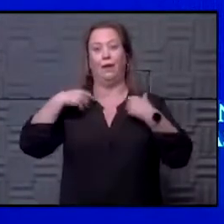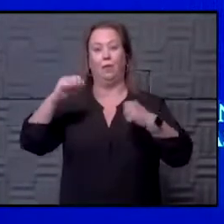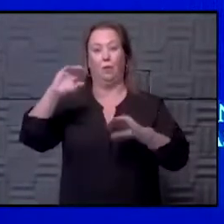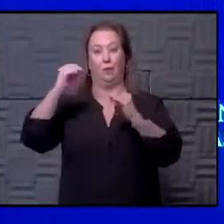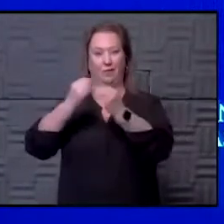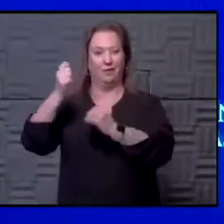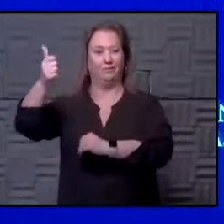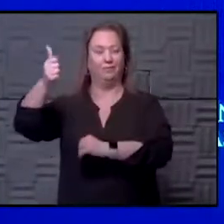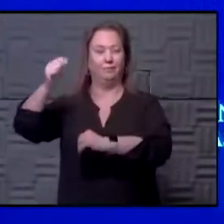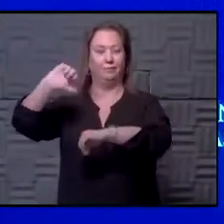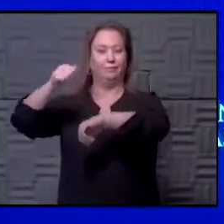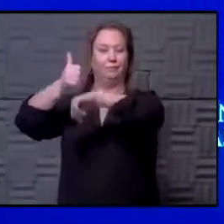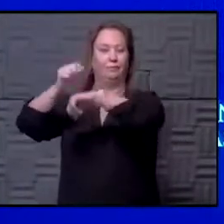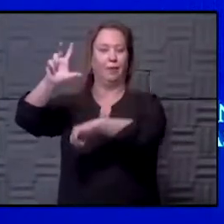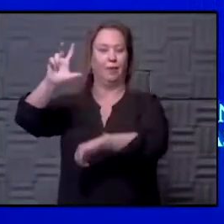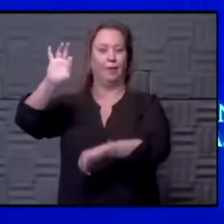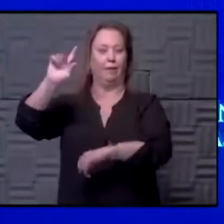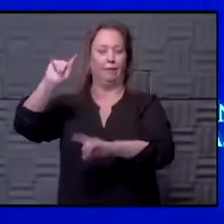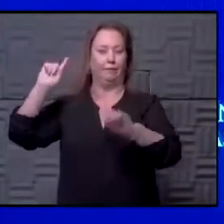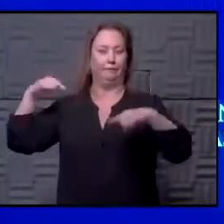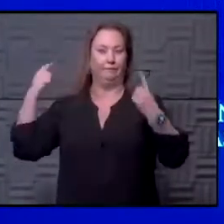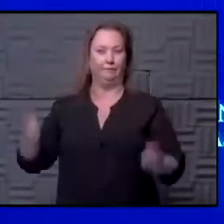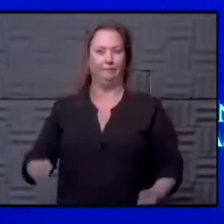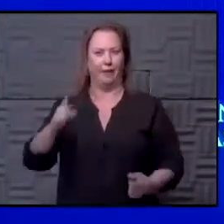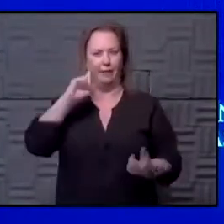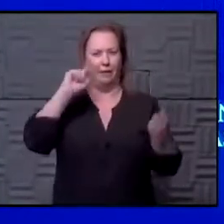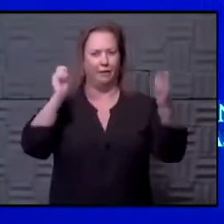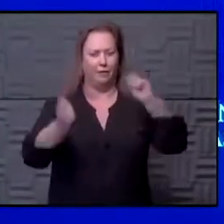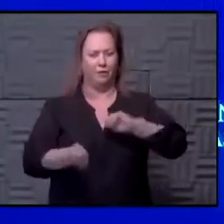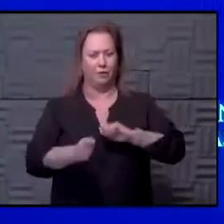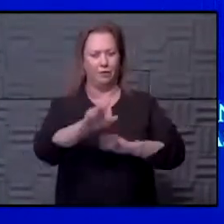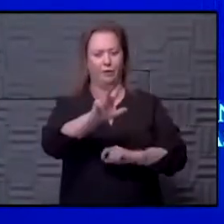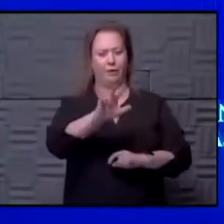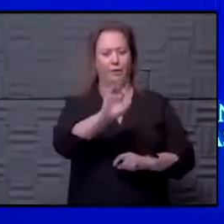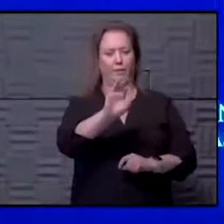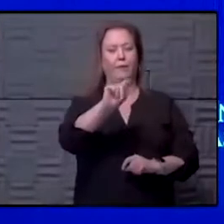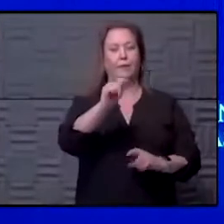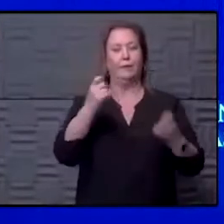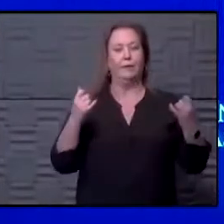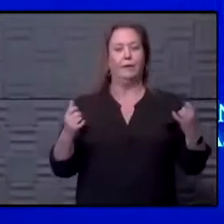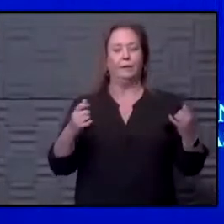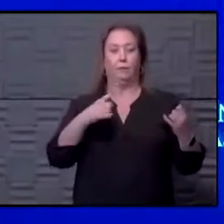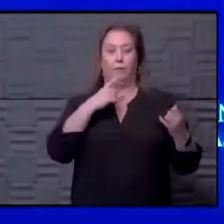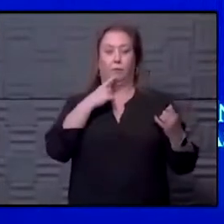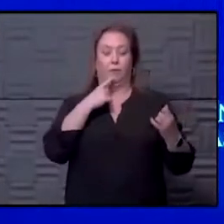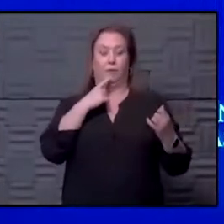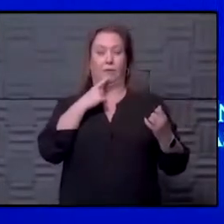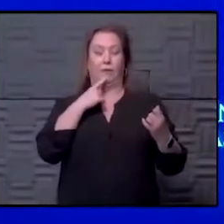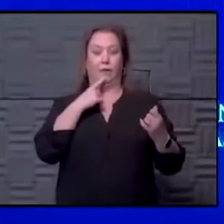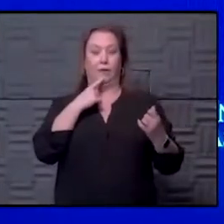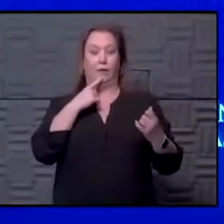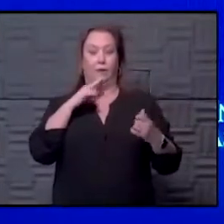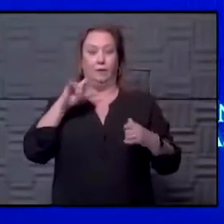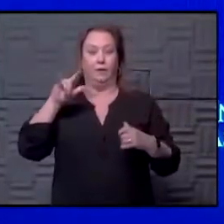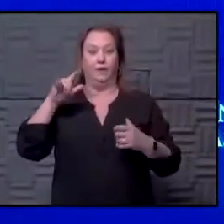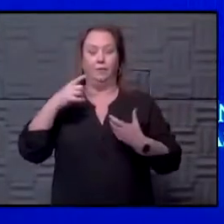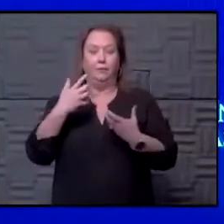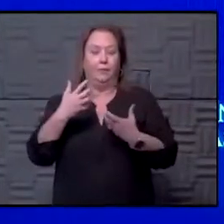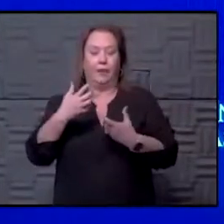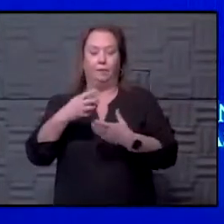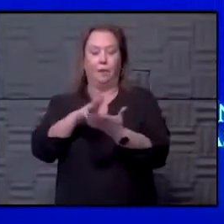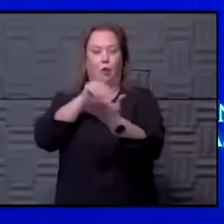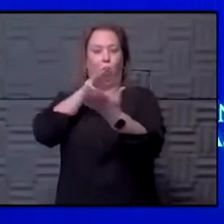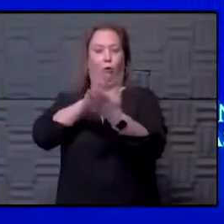so the CDC will be making, I think I'm with you, I think they're going be making the change around three feet. You know, it's what we've said, you're building the airplane while you fly it.